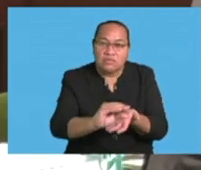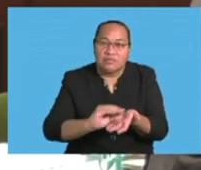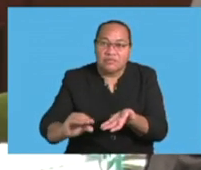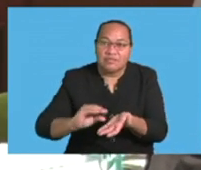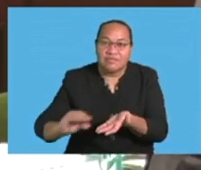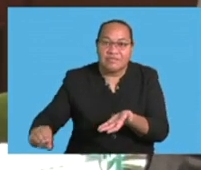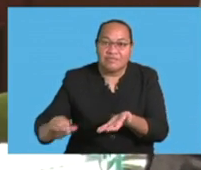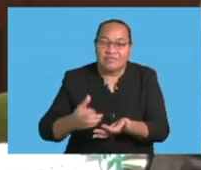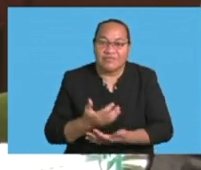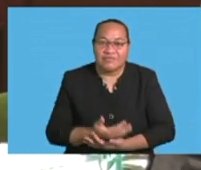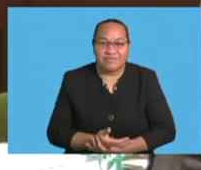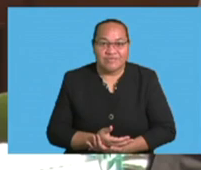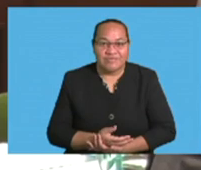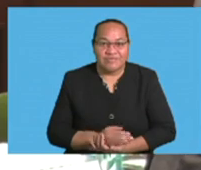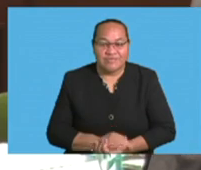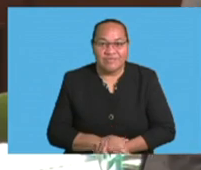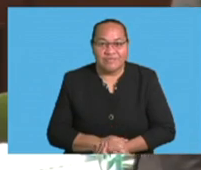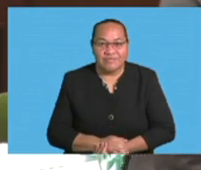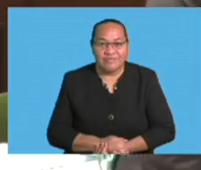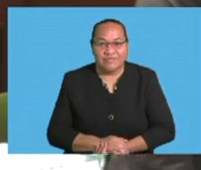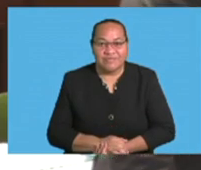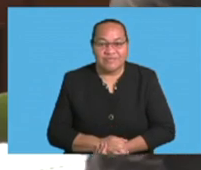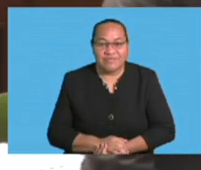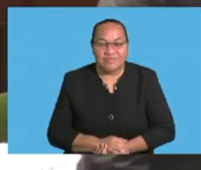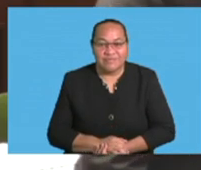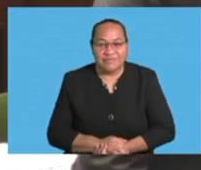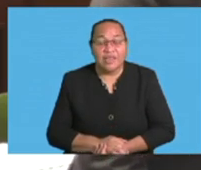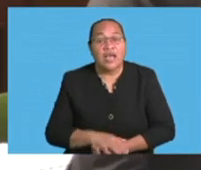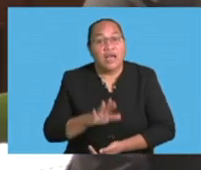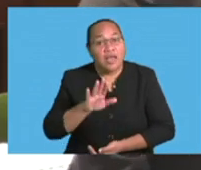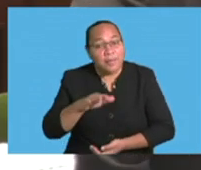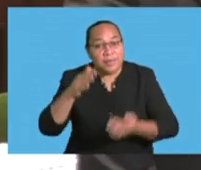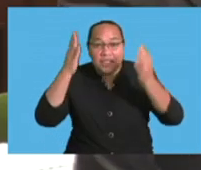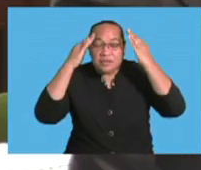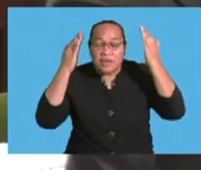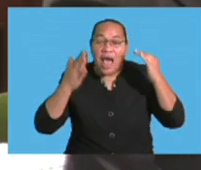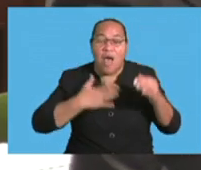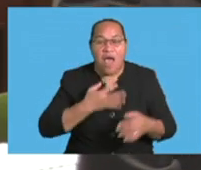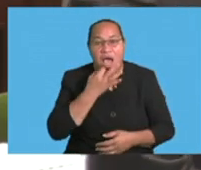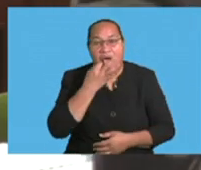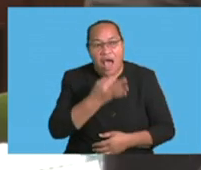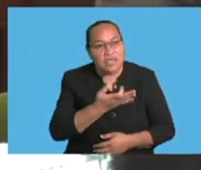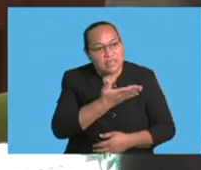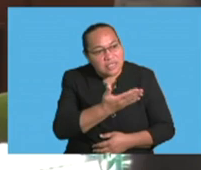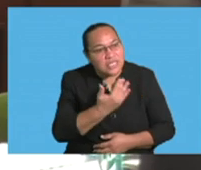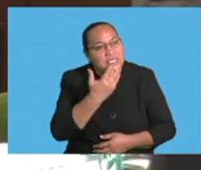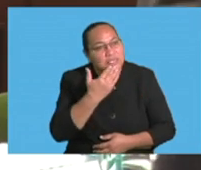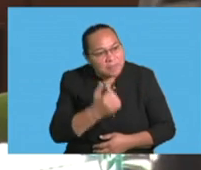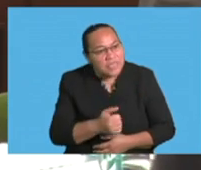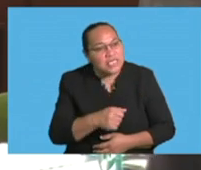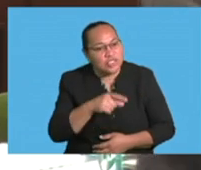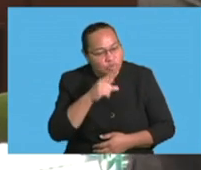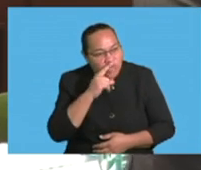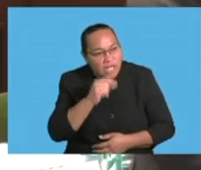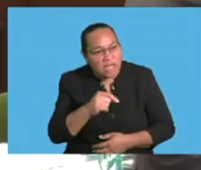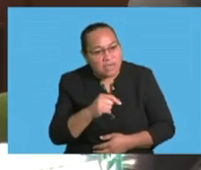I really would urge Honorable Tambuya to heed the call by